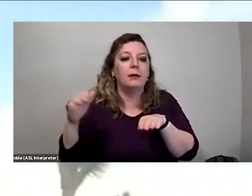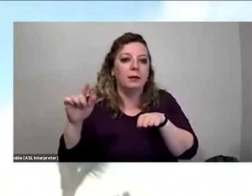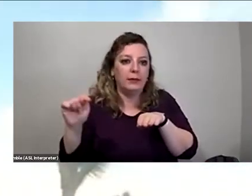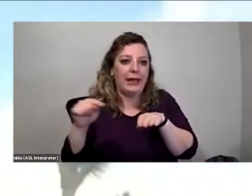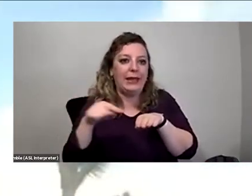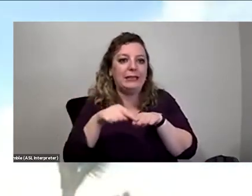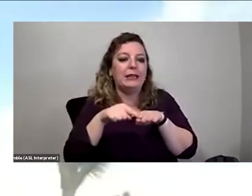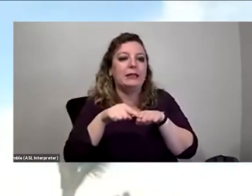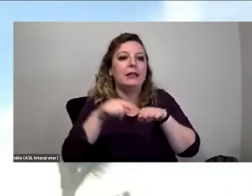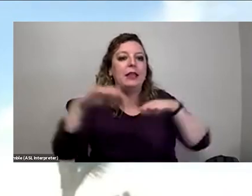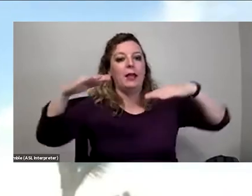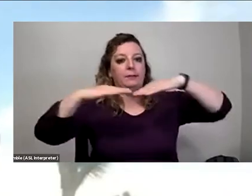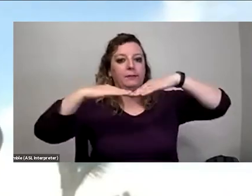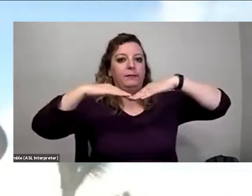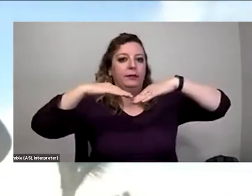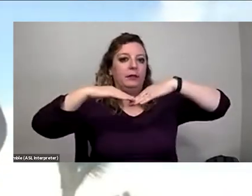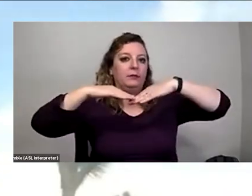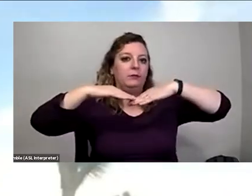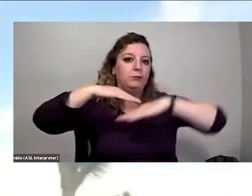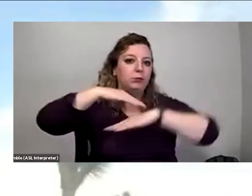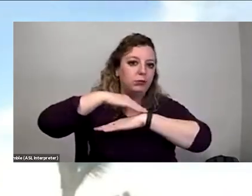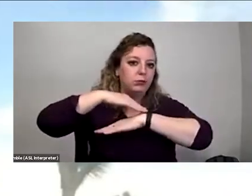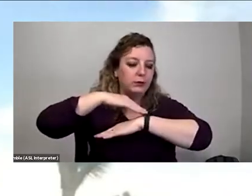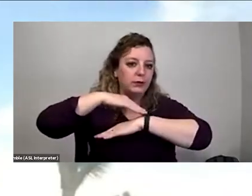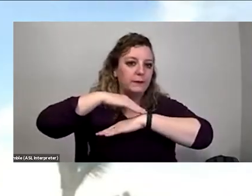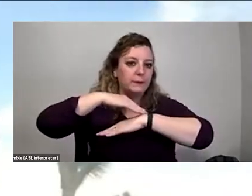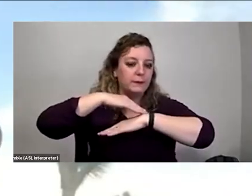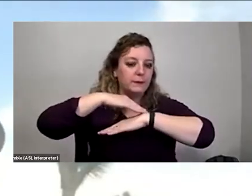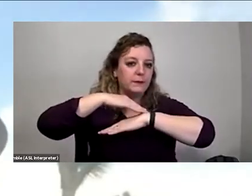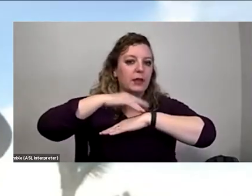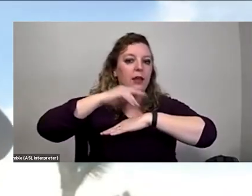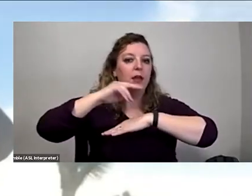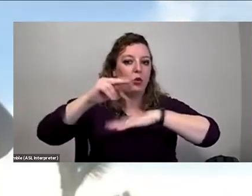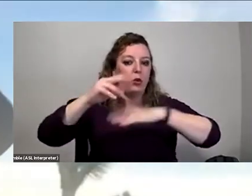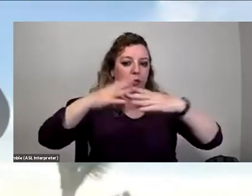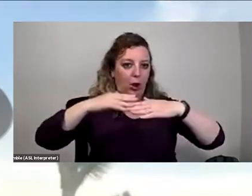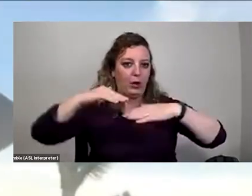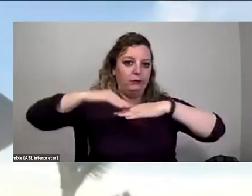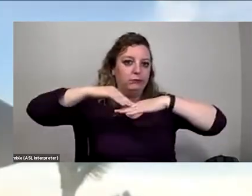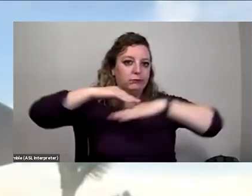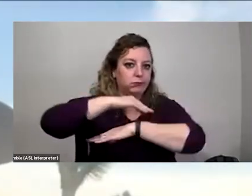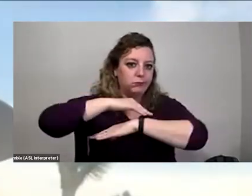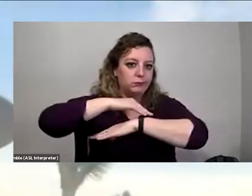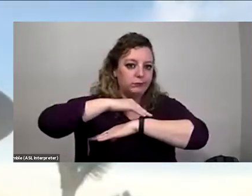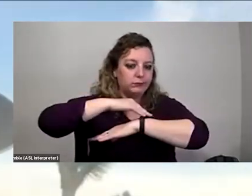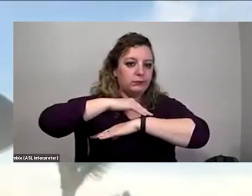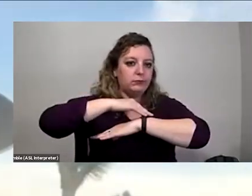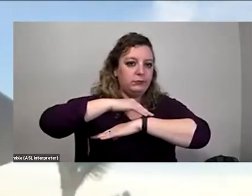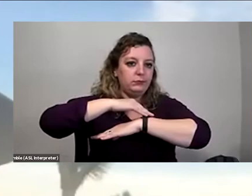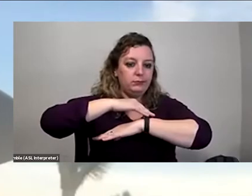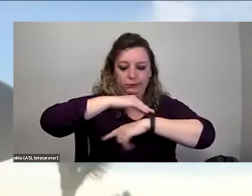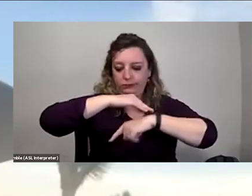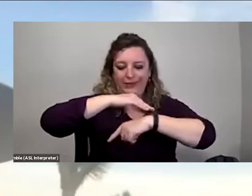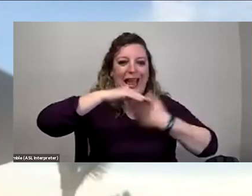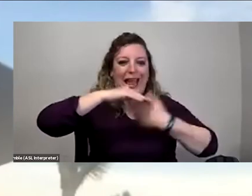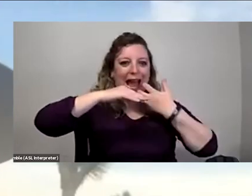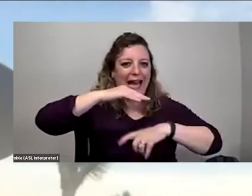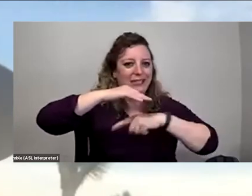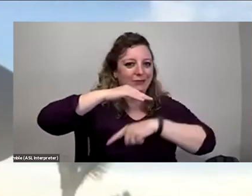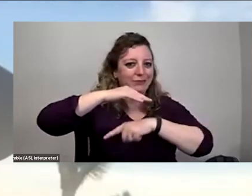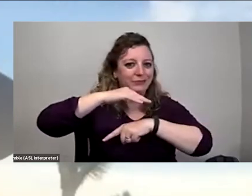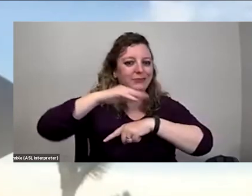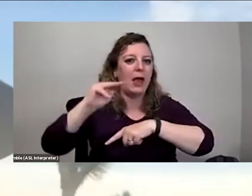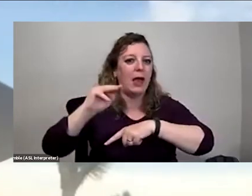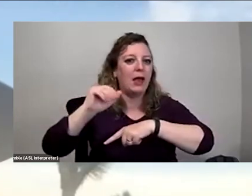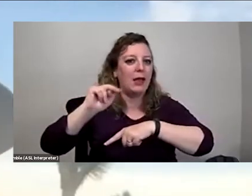got subducted. It got sucked underneath the North American plate and underneath the North American plate is really hot in the earth's mantle.